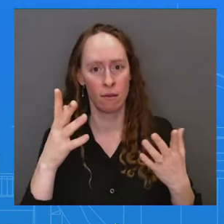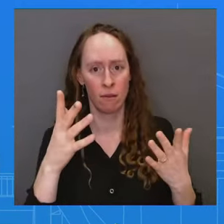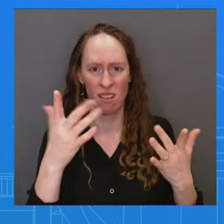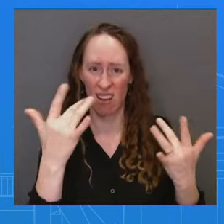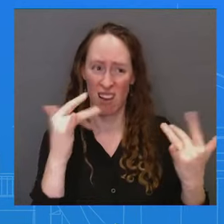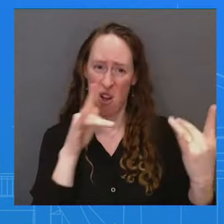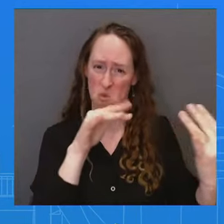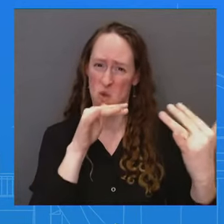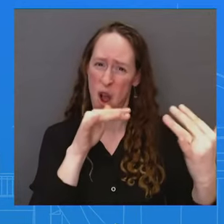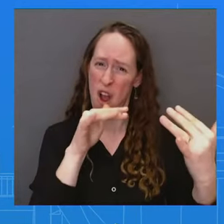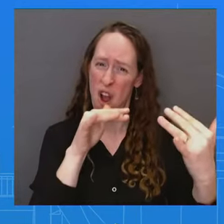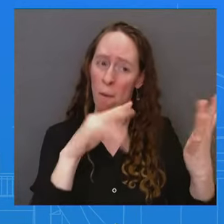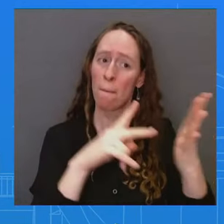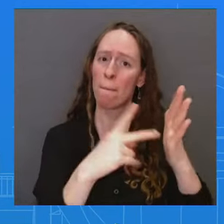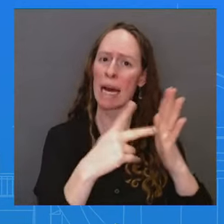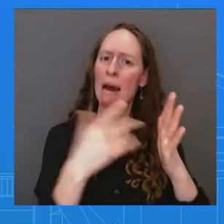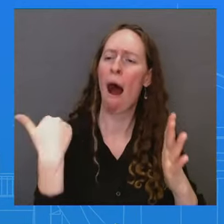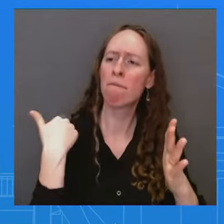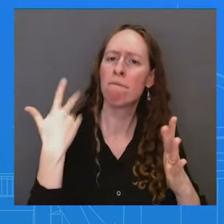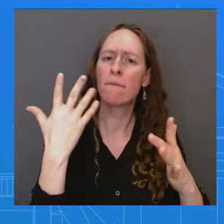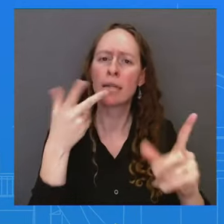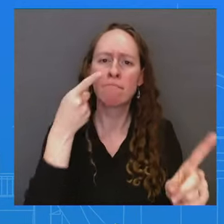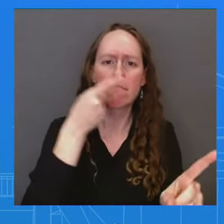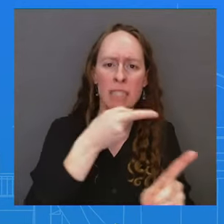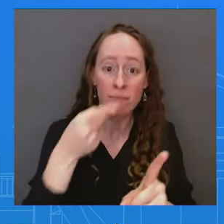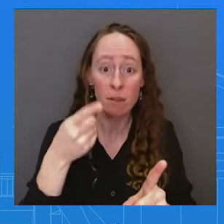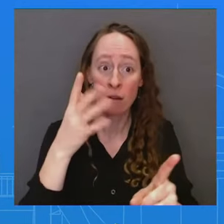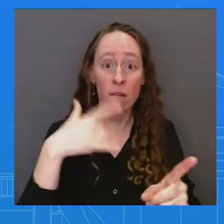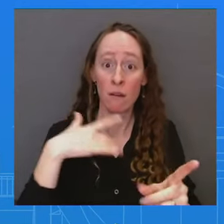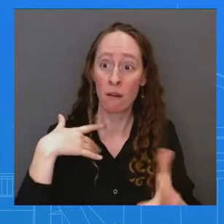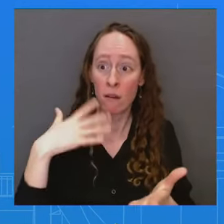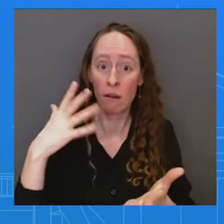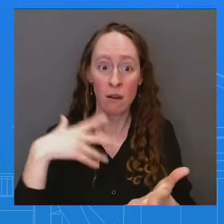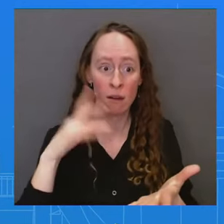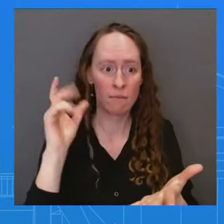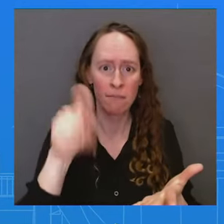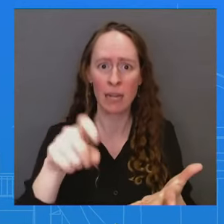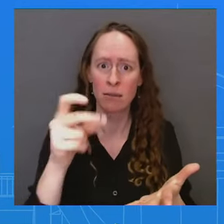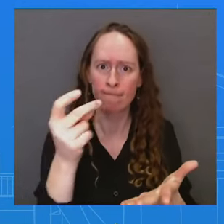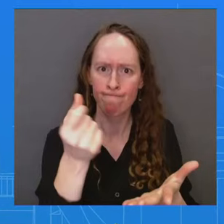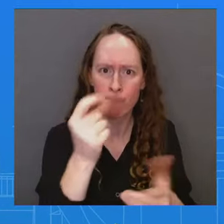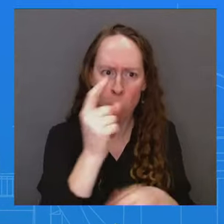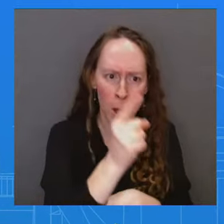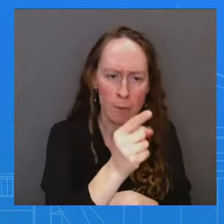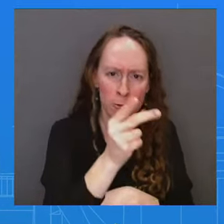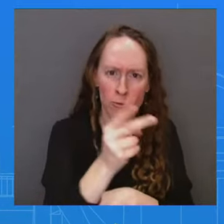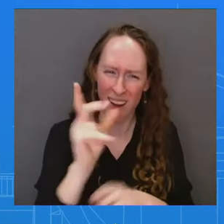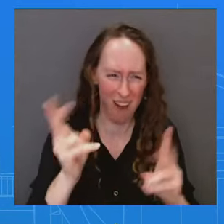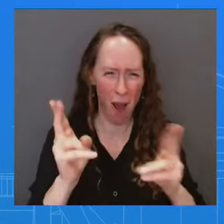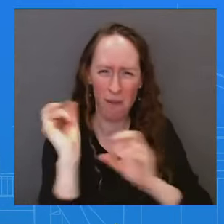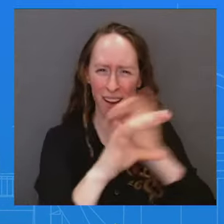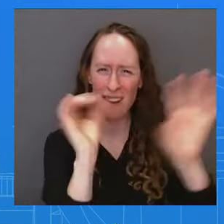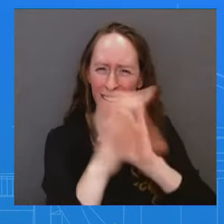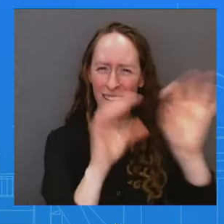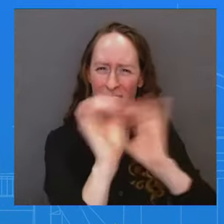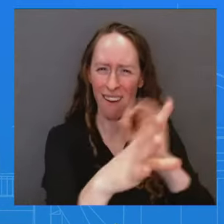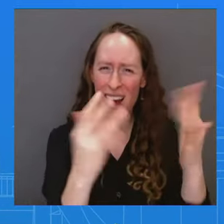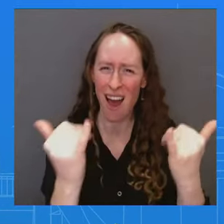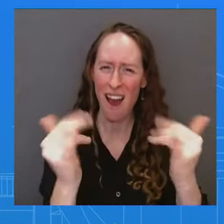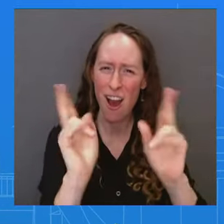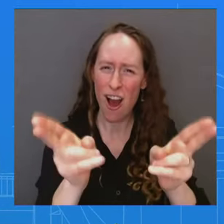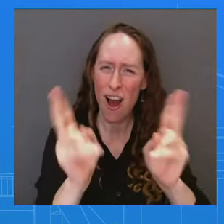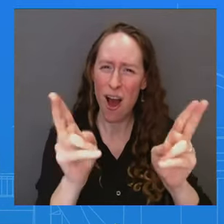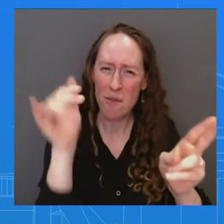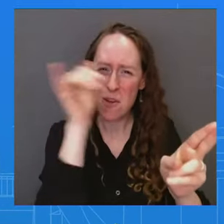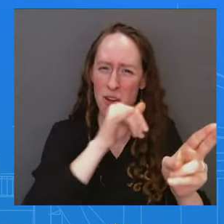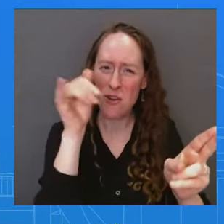every bean, every bullet, every artillery shell. We have a small footprint at the embassy of military men and women who are